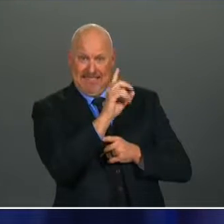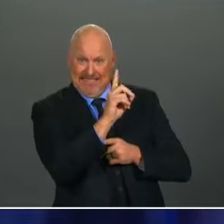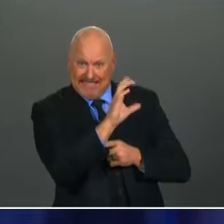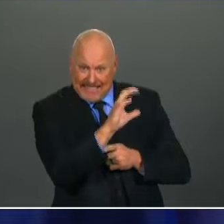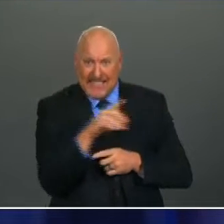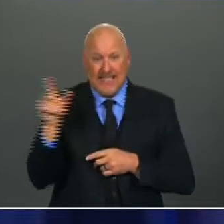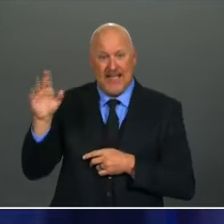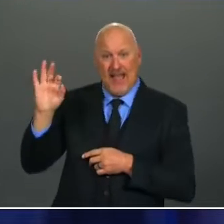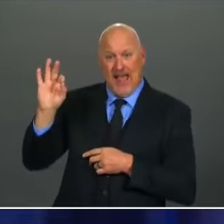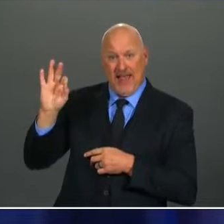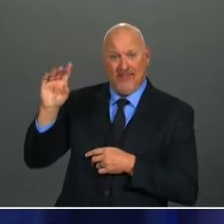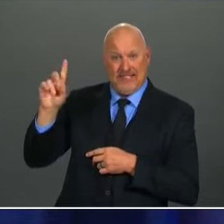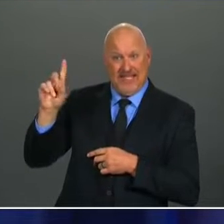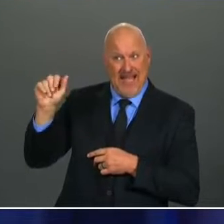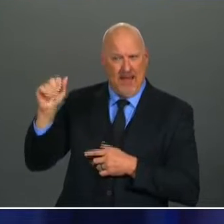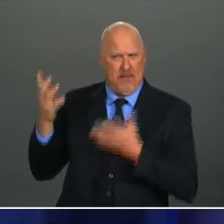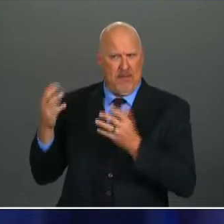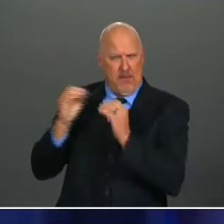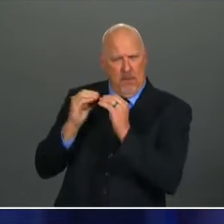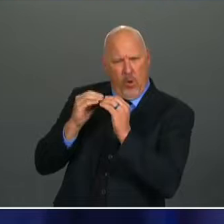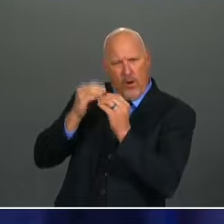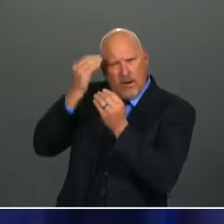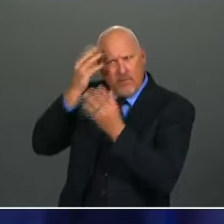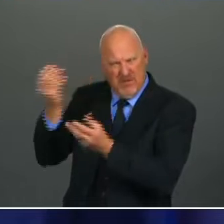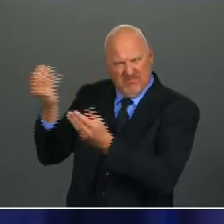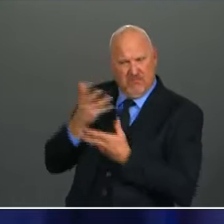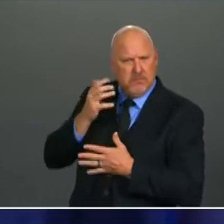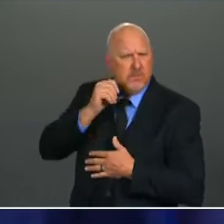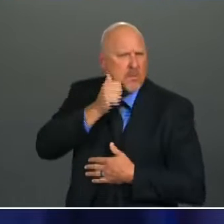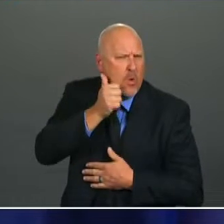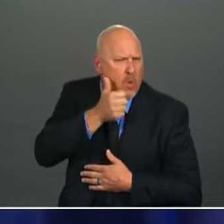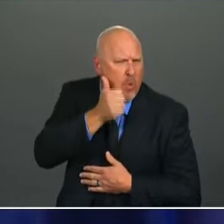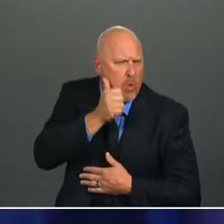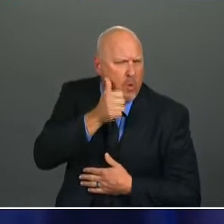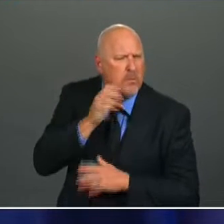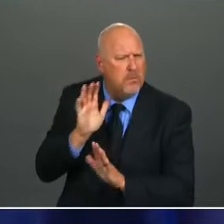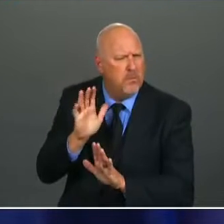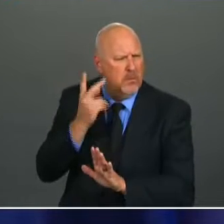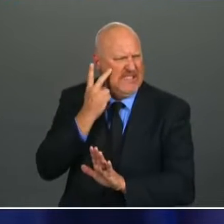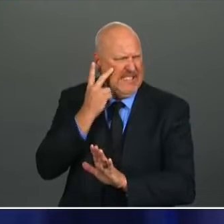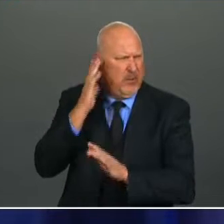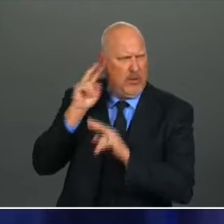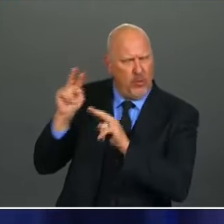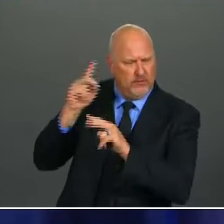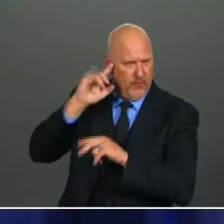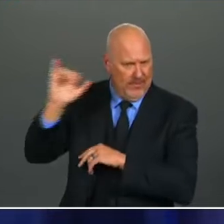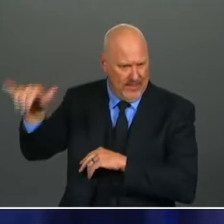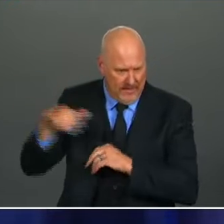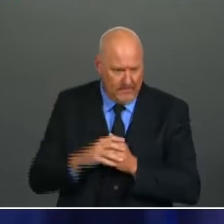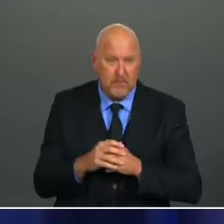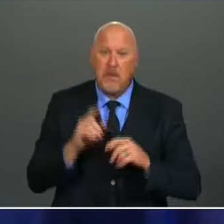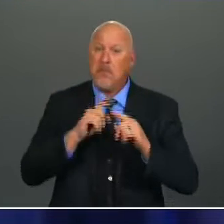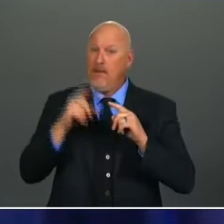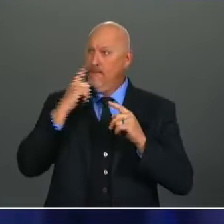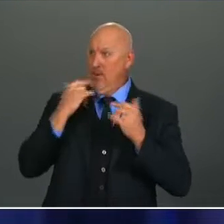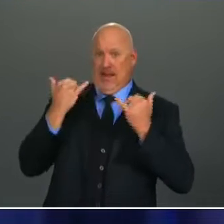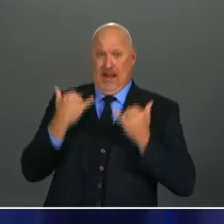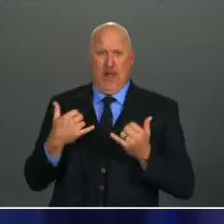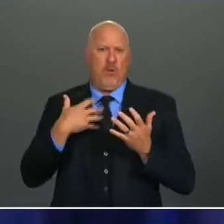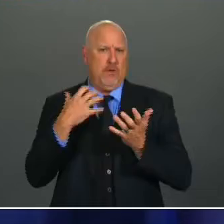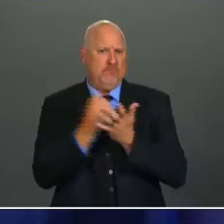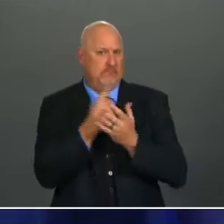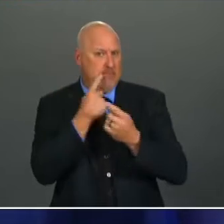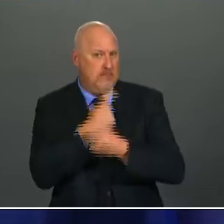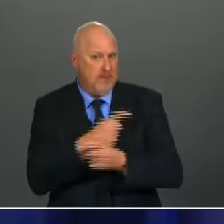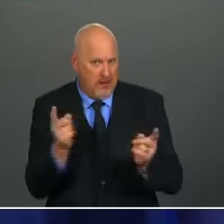broadened. But in the meantime, as we wait for the CDC and the FDA, I want to note that because